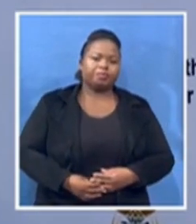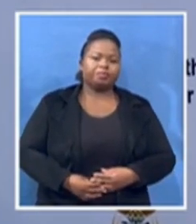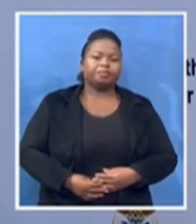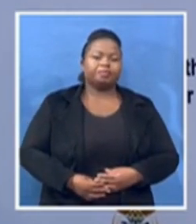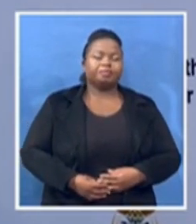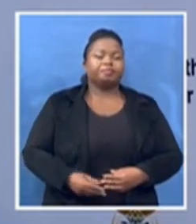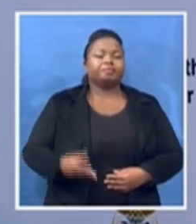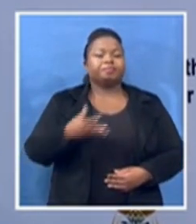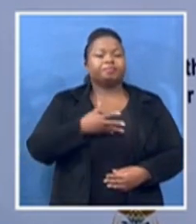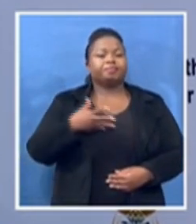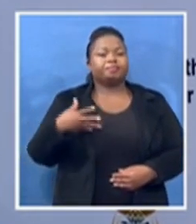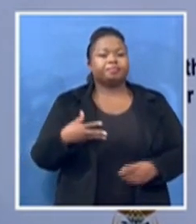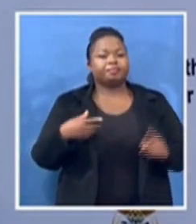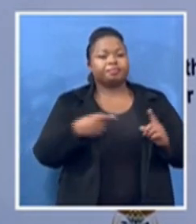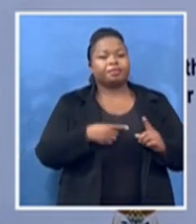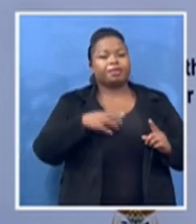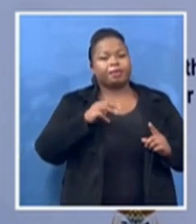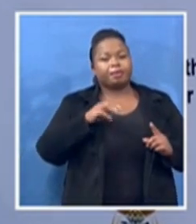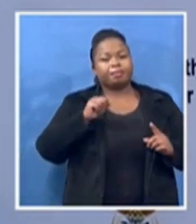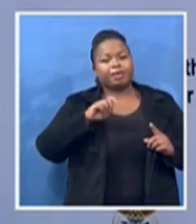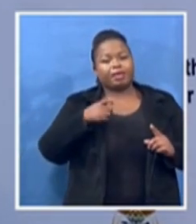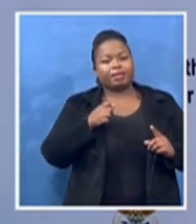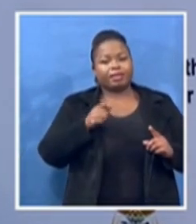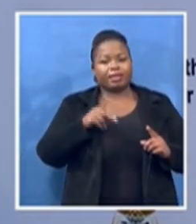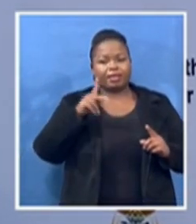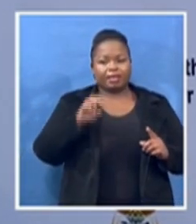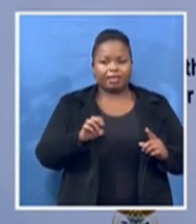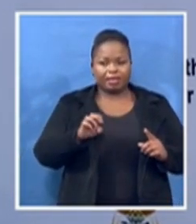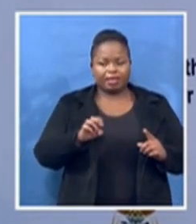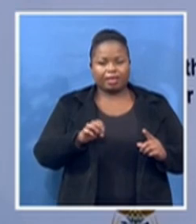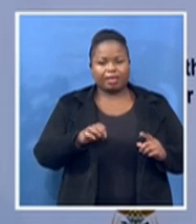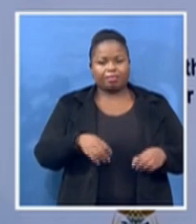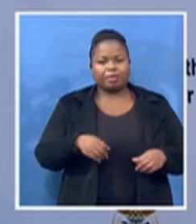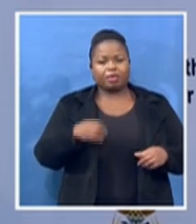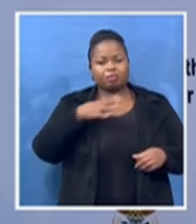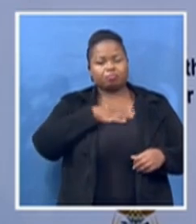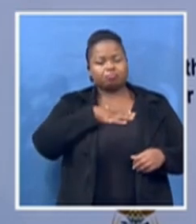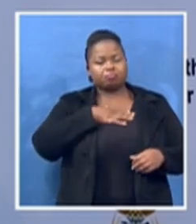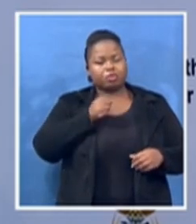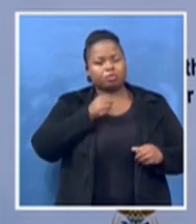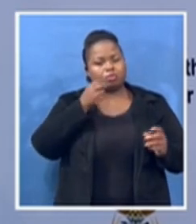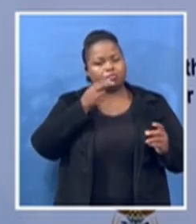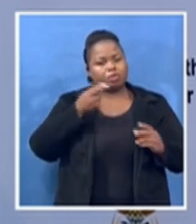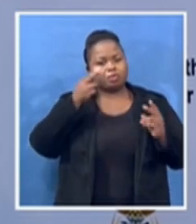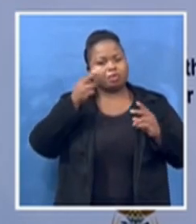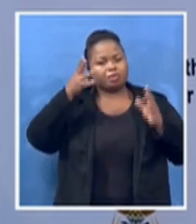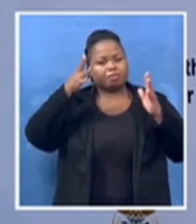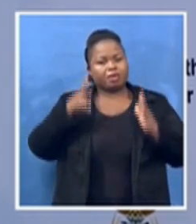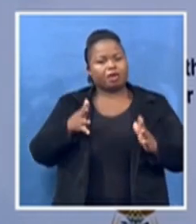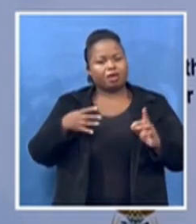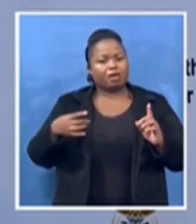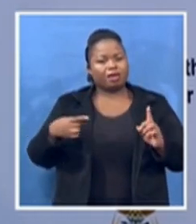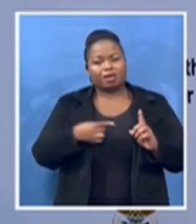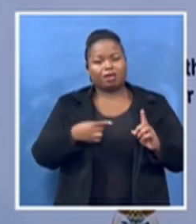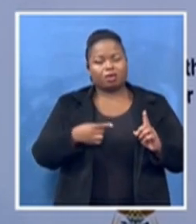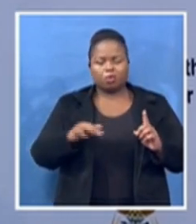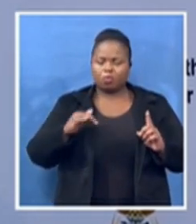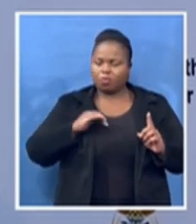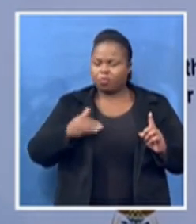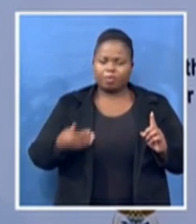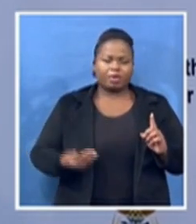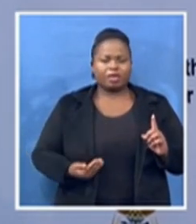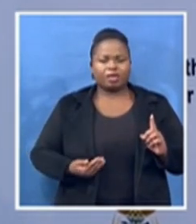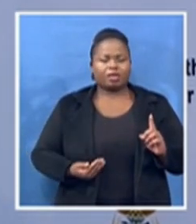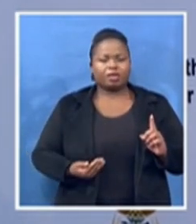iconic and parallel colossus woman that was ahead of her time